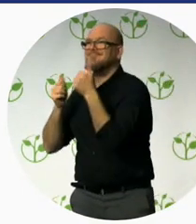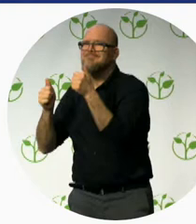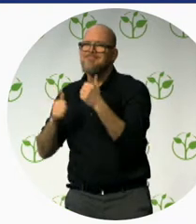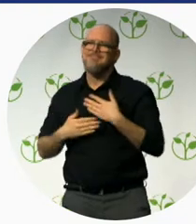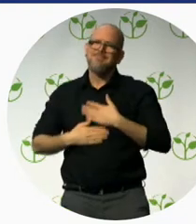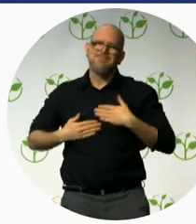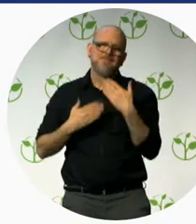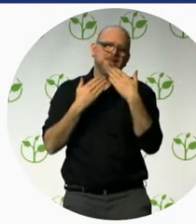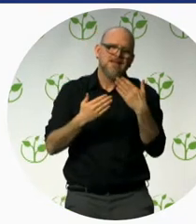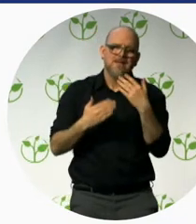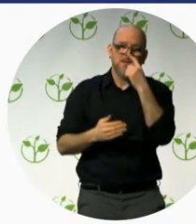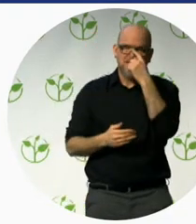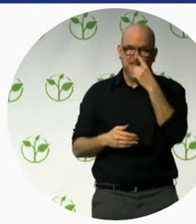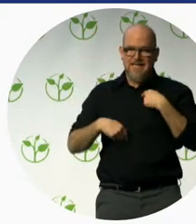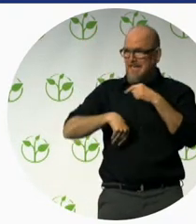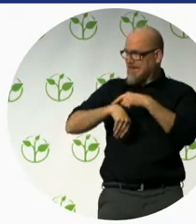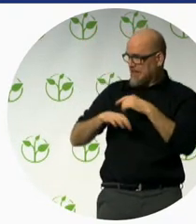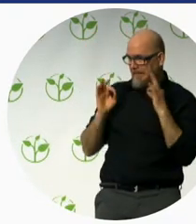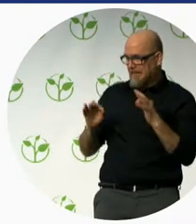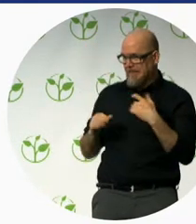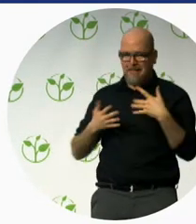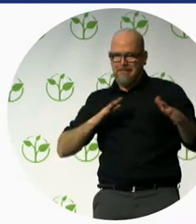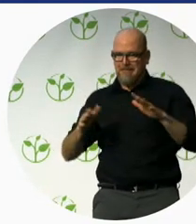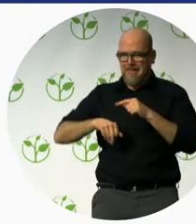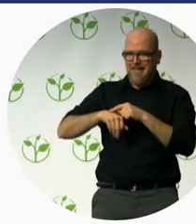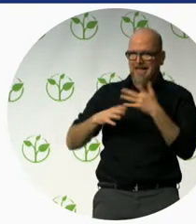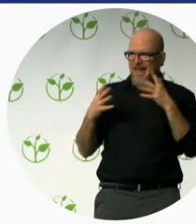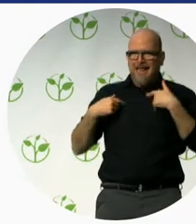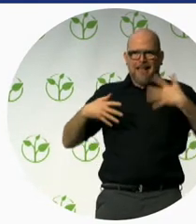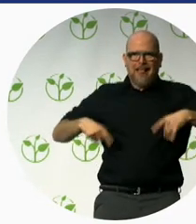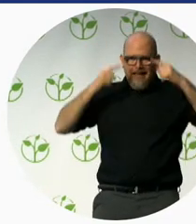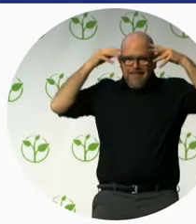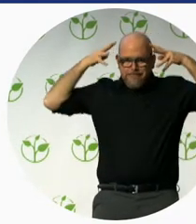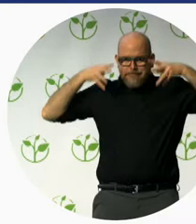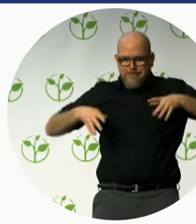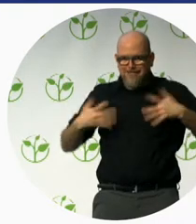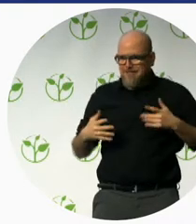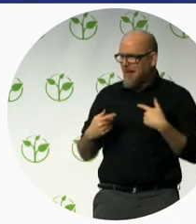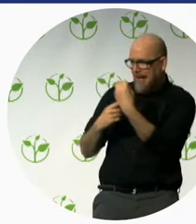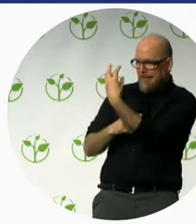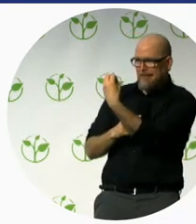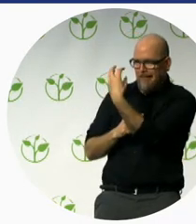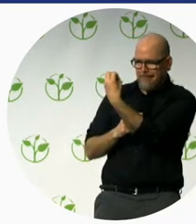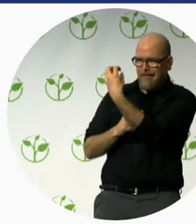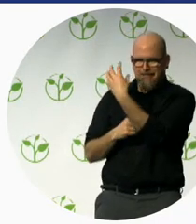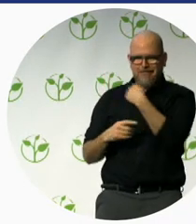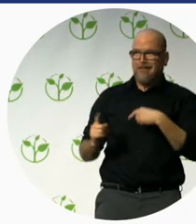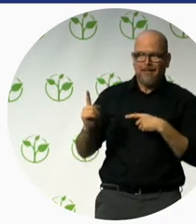try to manage the stress of the traffic light. And thank you so much.